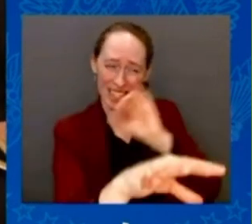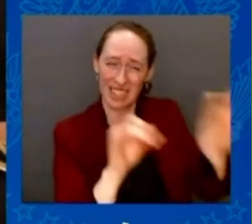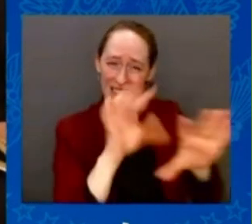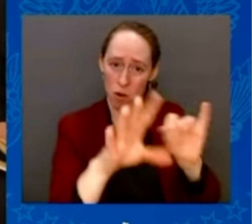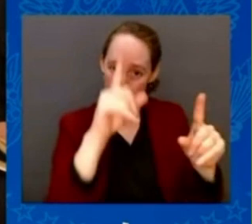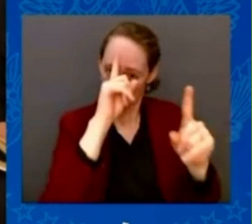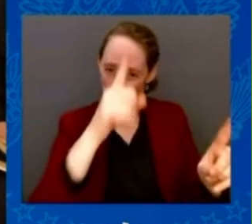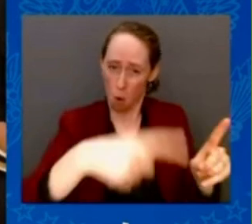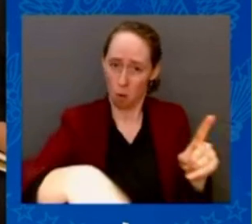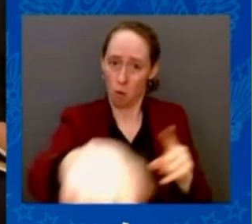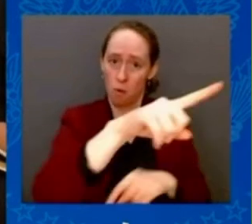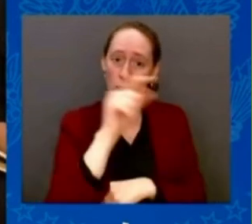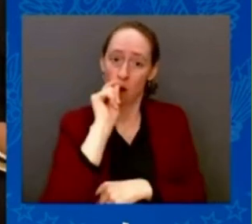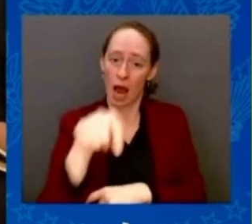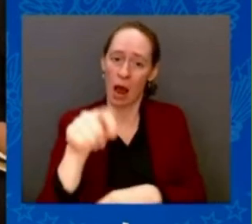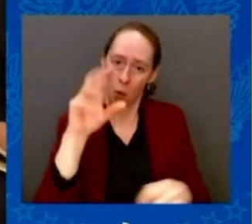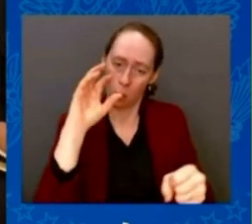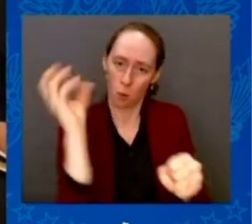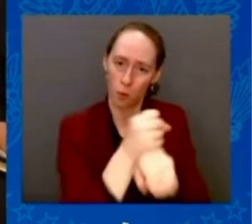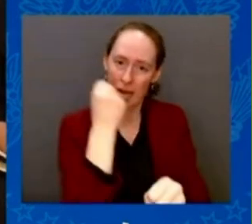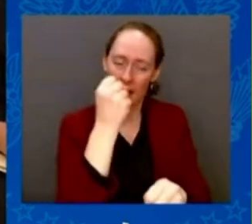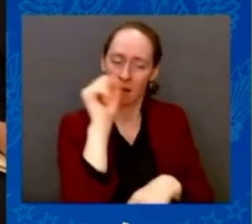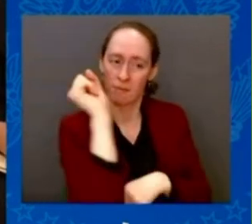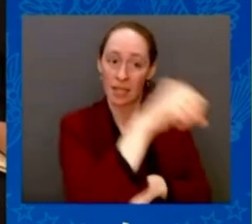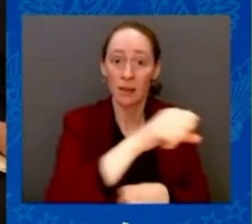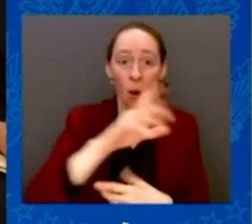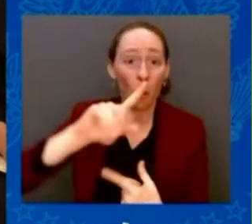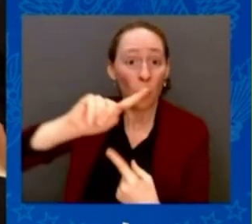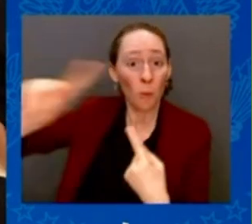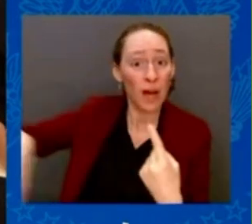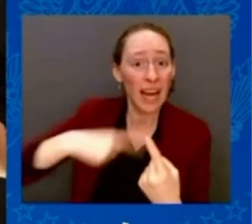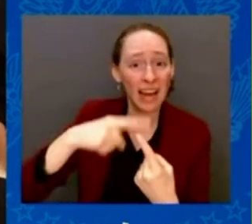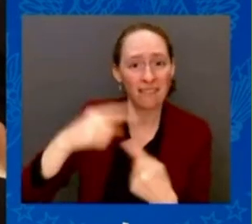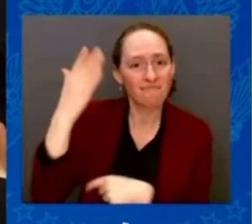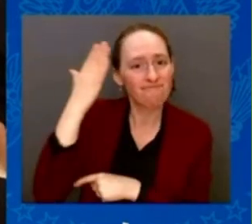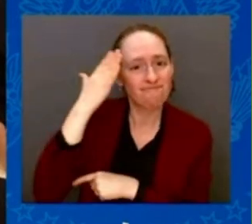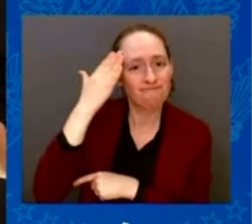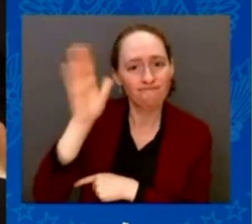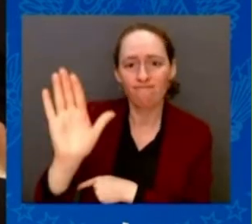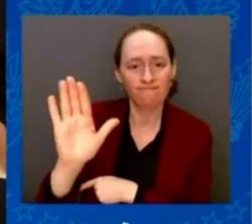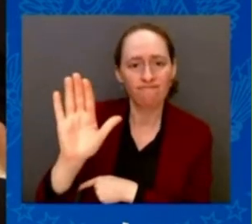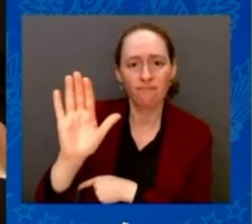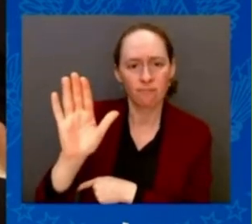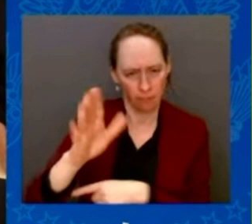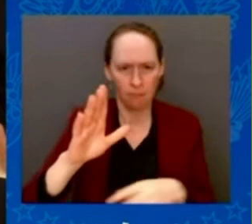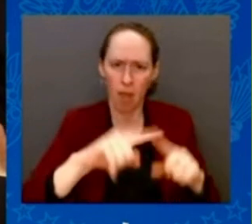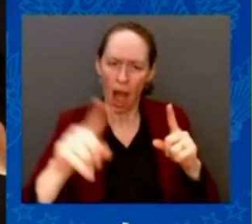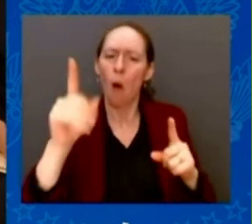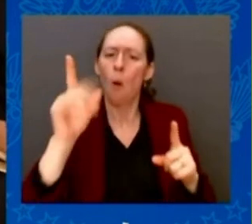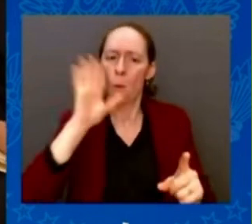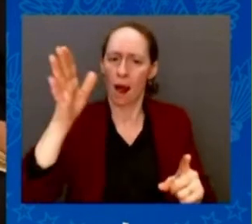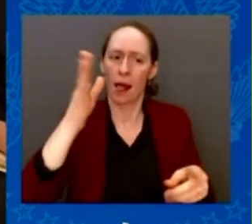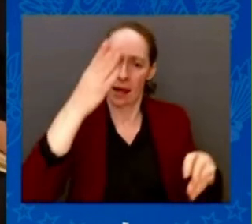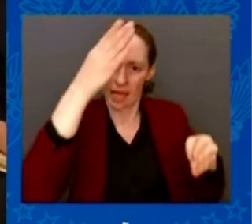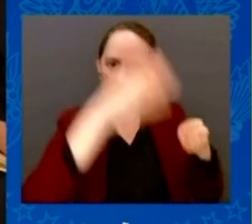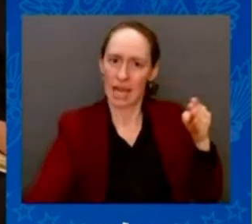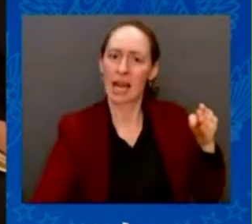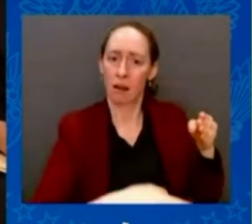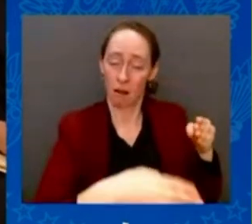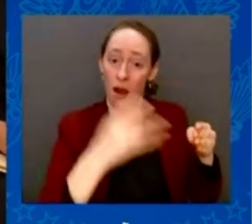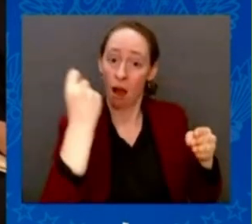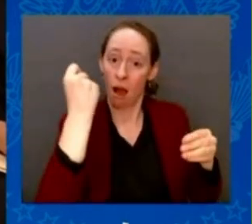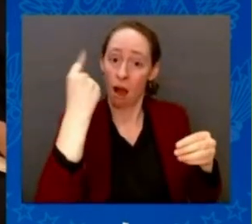we need to ensure that history does not repeat itself. We have seen the Russian pattern